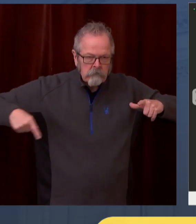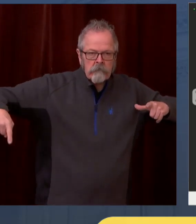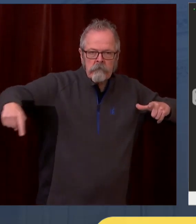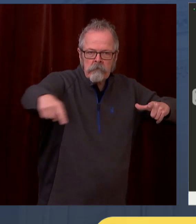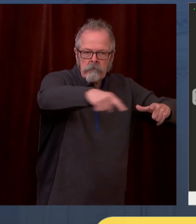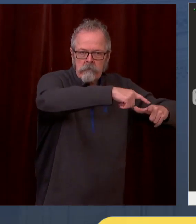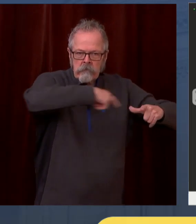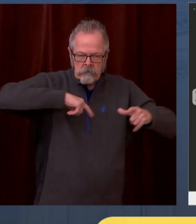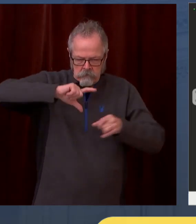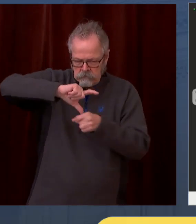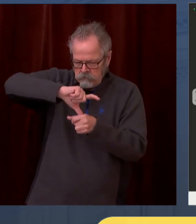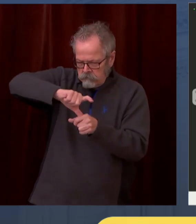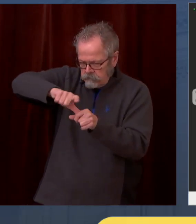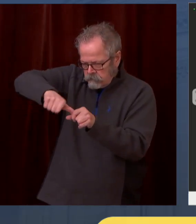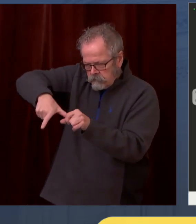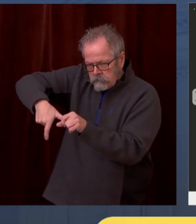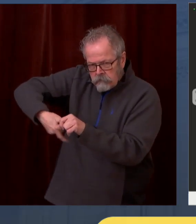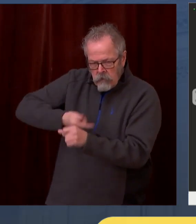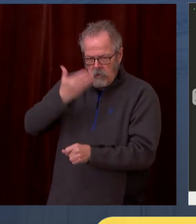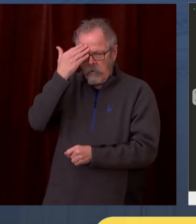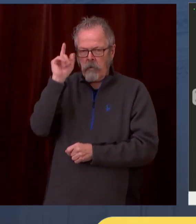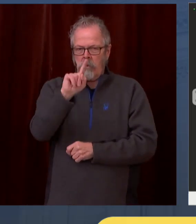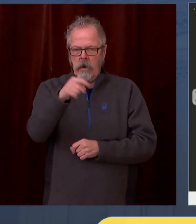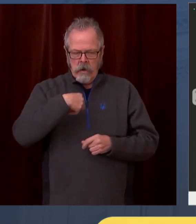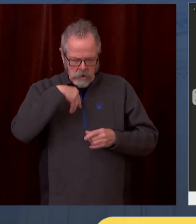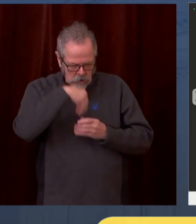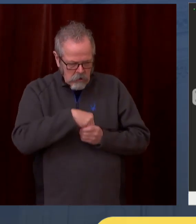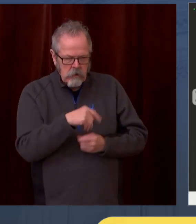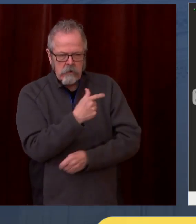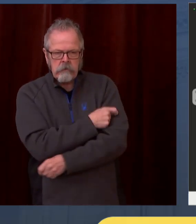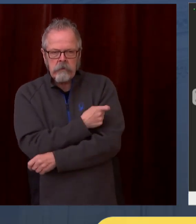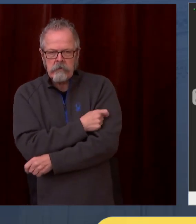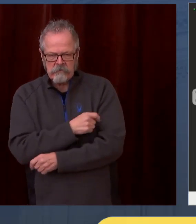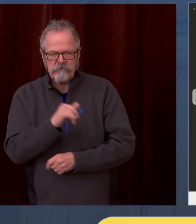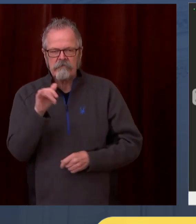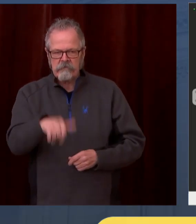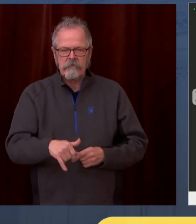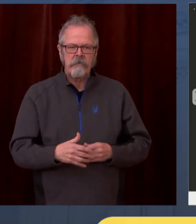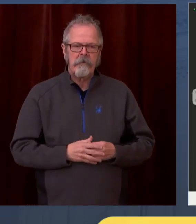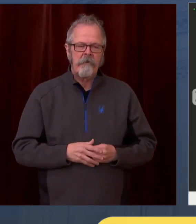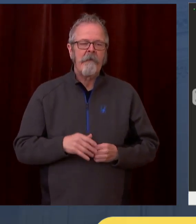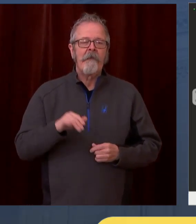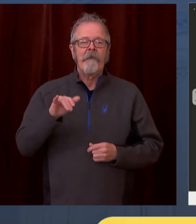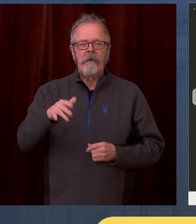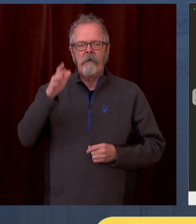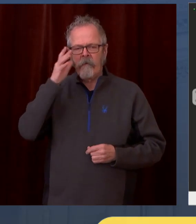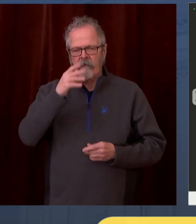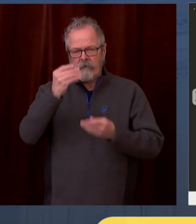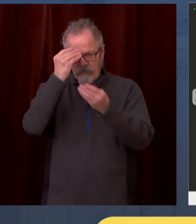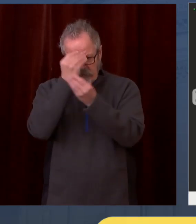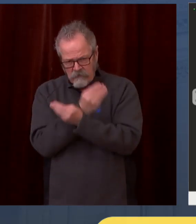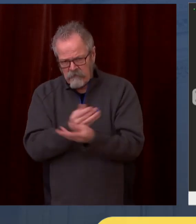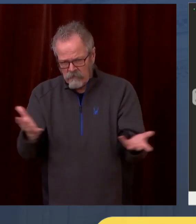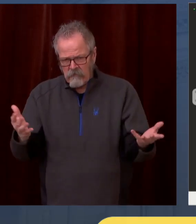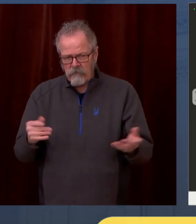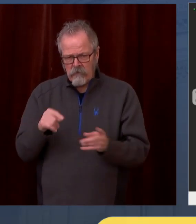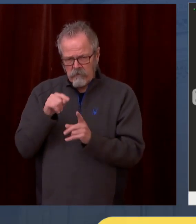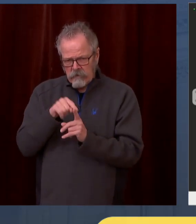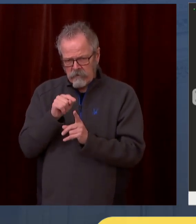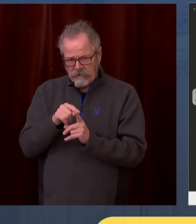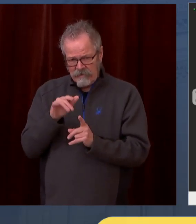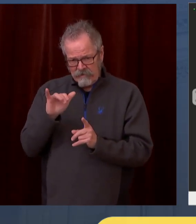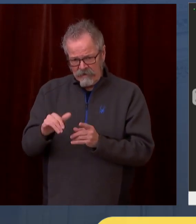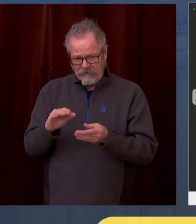It'll also tell you how current the information is. So it'll tell you if they just got information 30 minutes ago that that